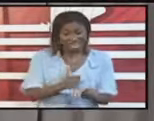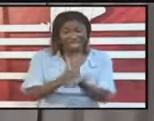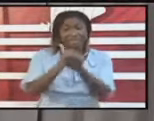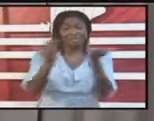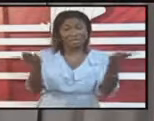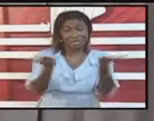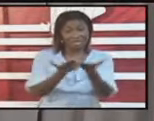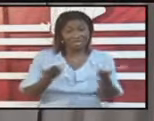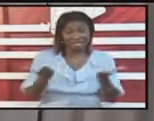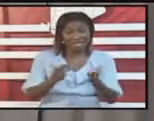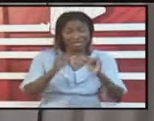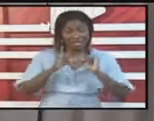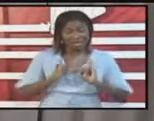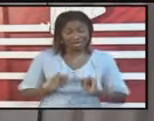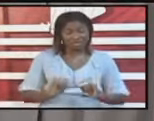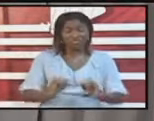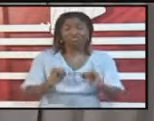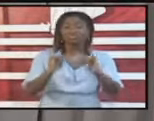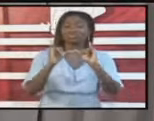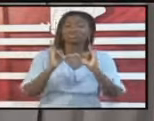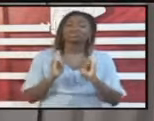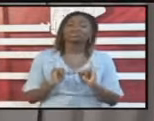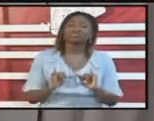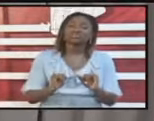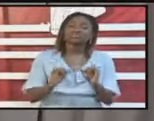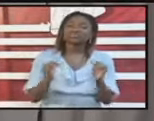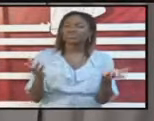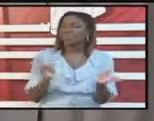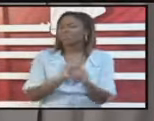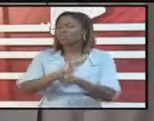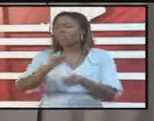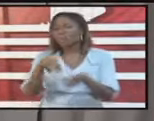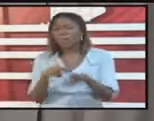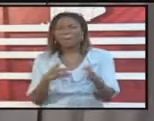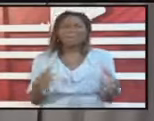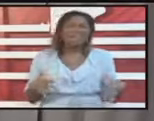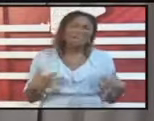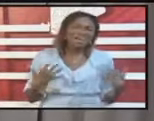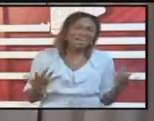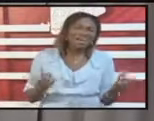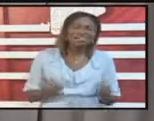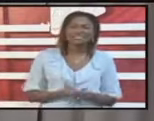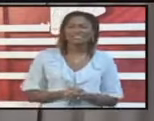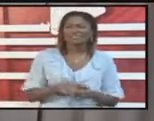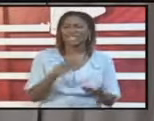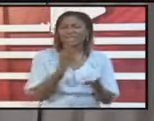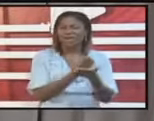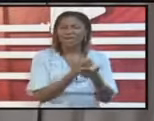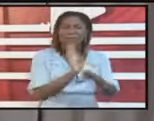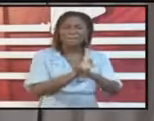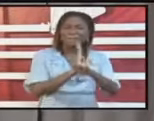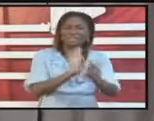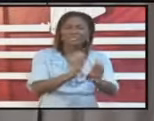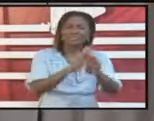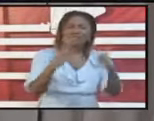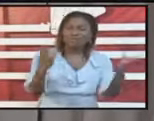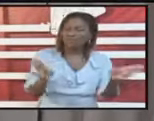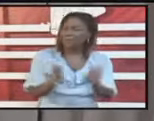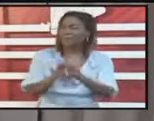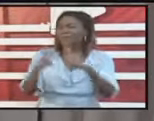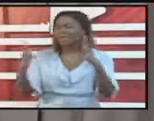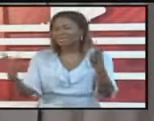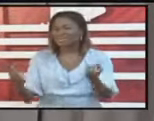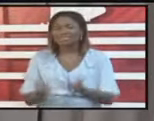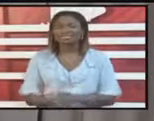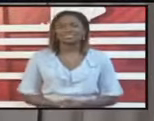Tobago to continue having fairly normal lives and back to normal, the reopening of the economy, the expansion of business on a